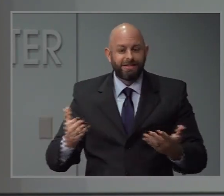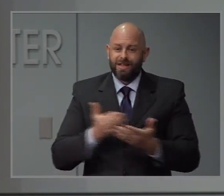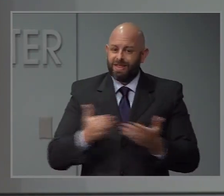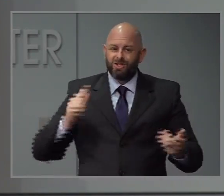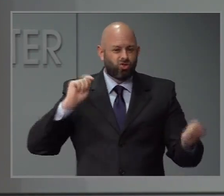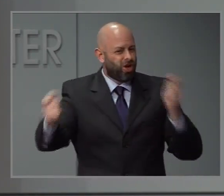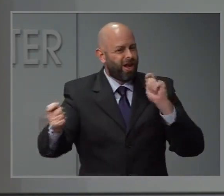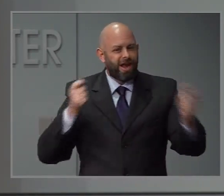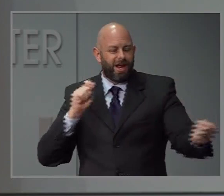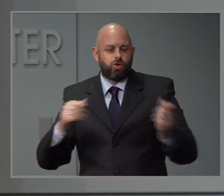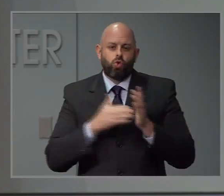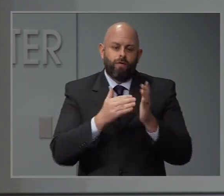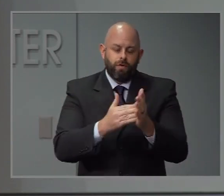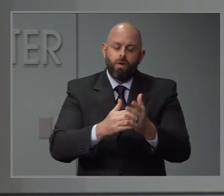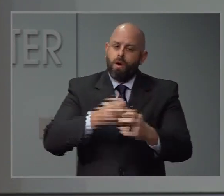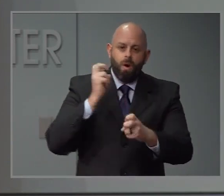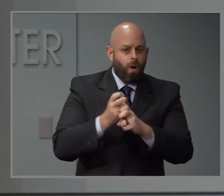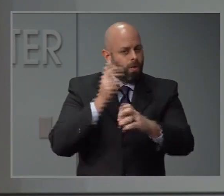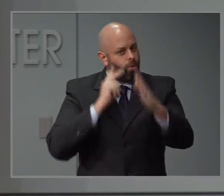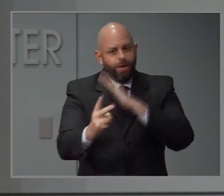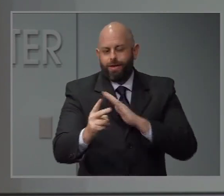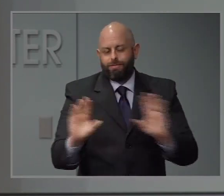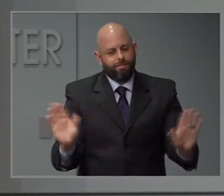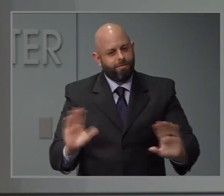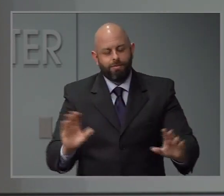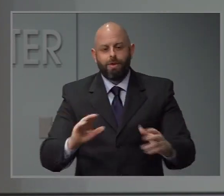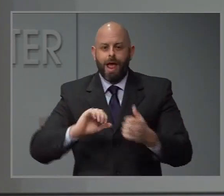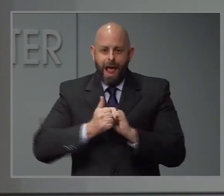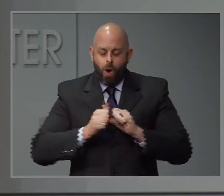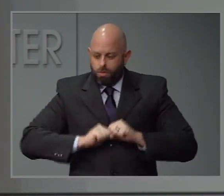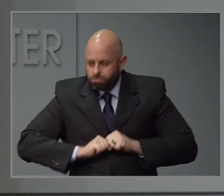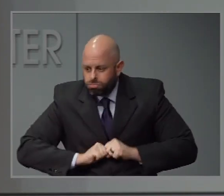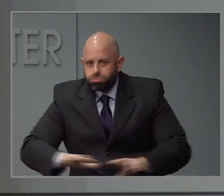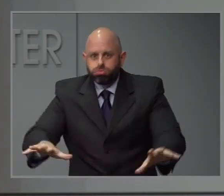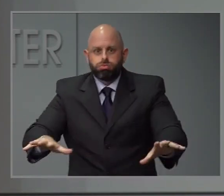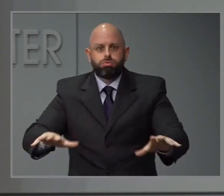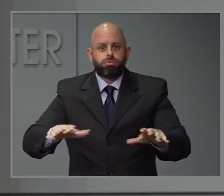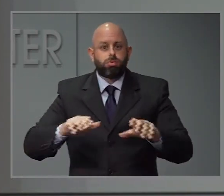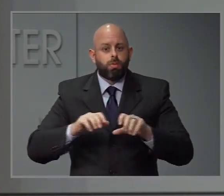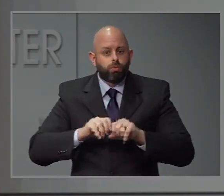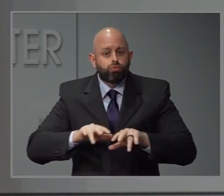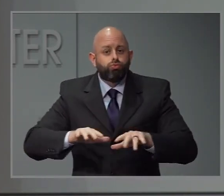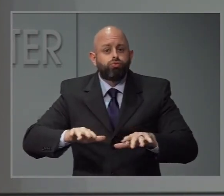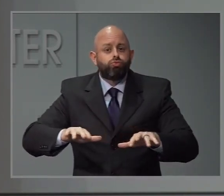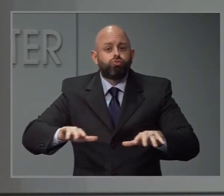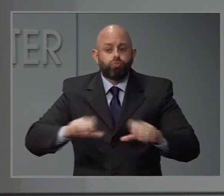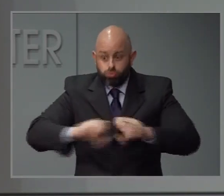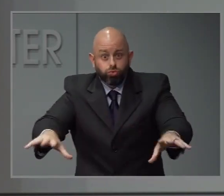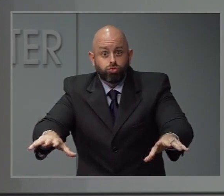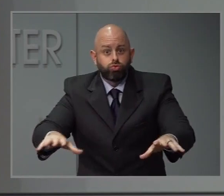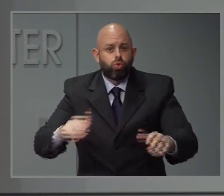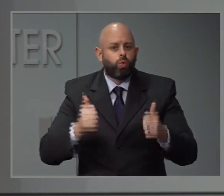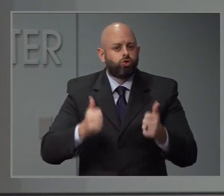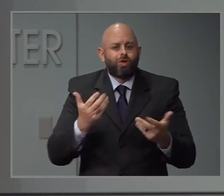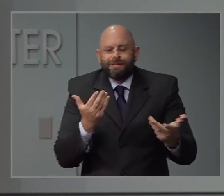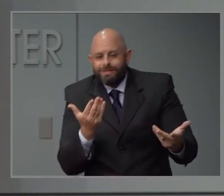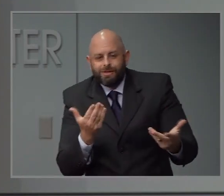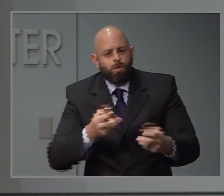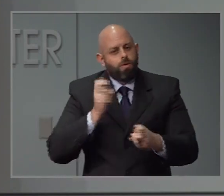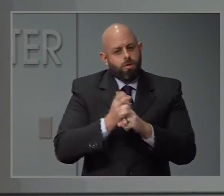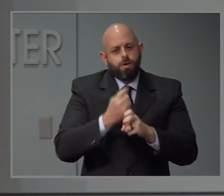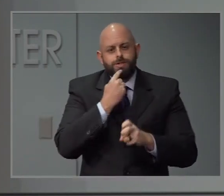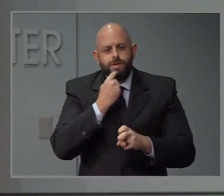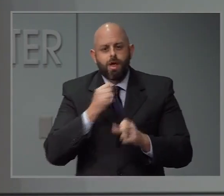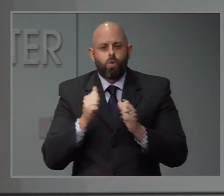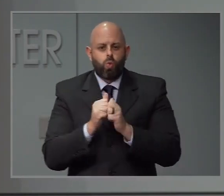that it is hard to actually pin down how things would move forward in COVID